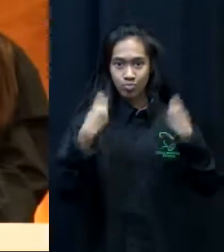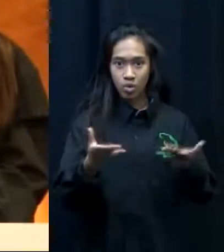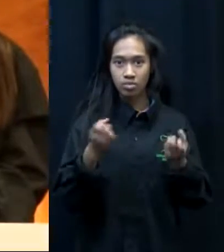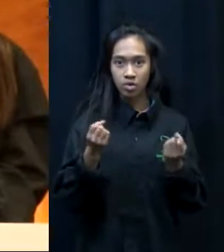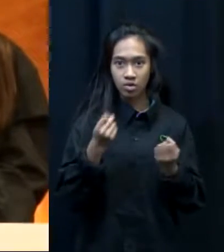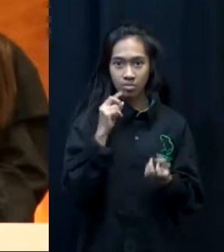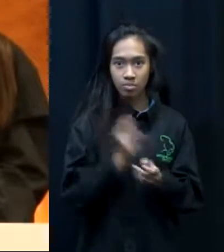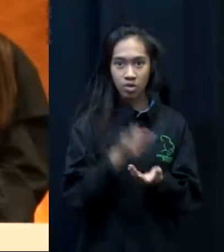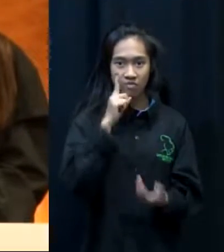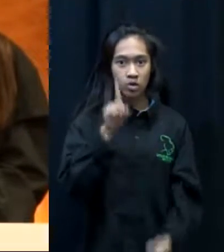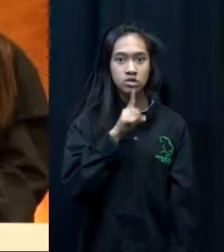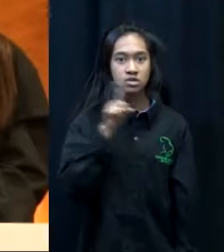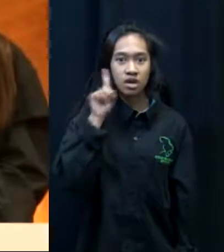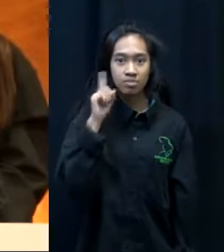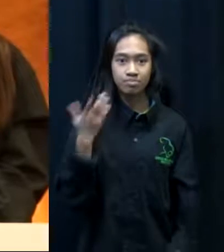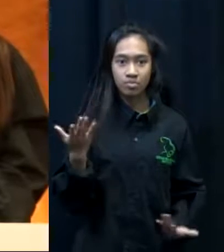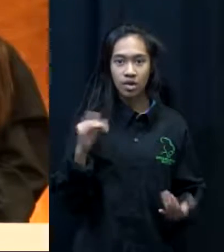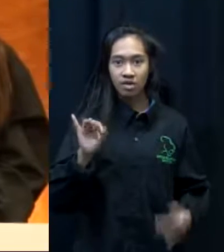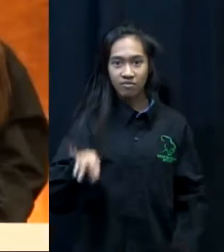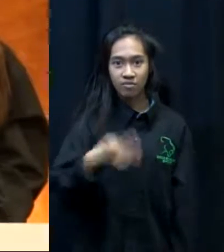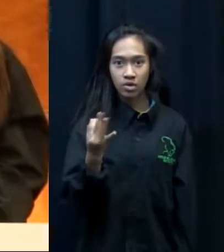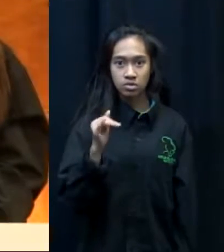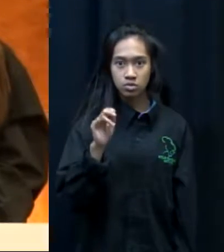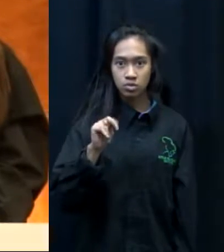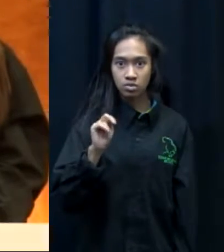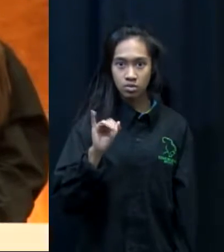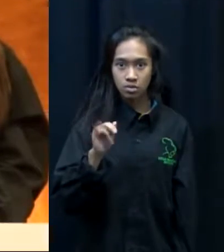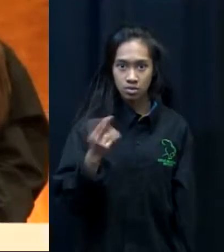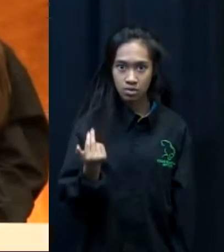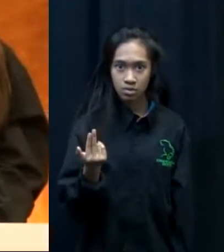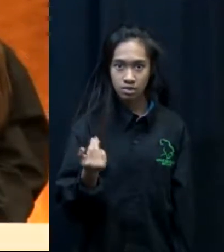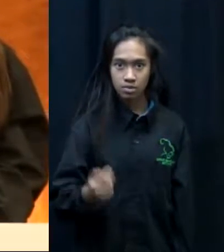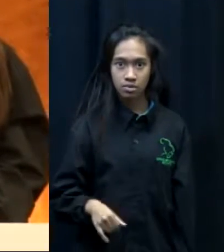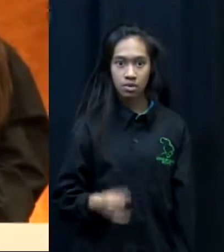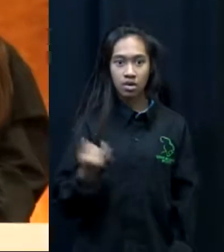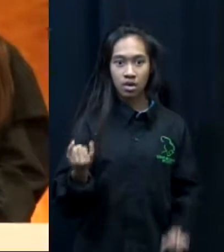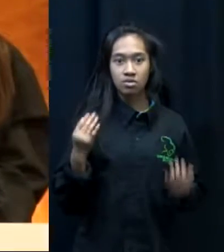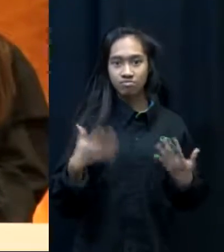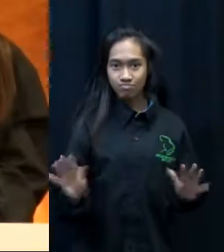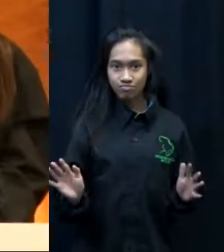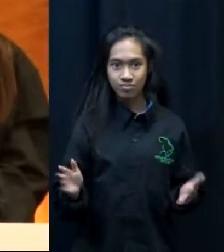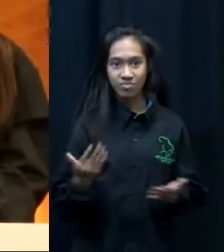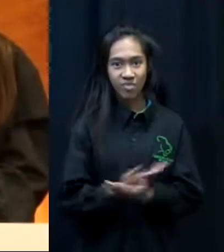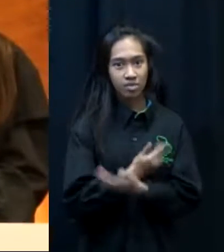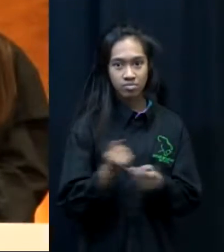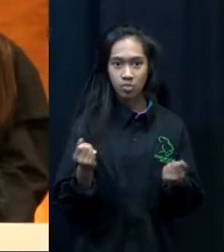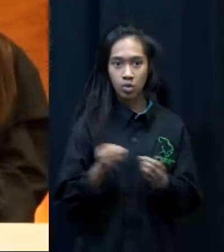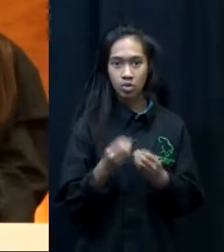deaf. Today is Friday the 13th of January. That's one week down and five more to go.